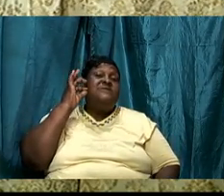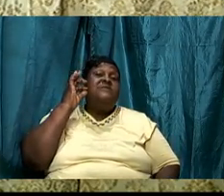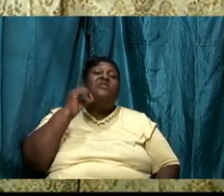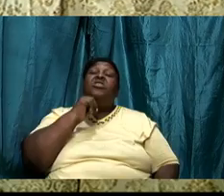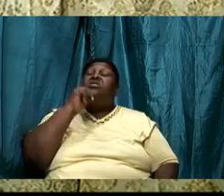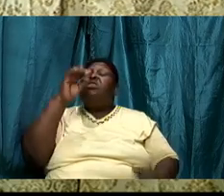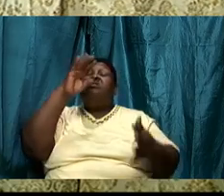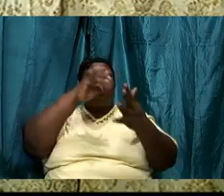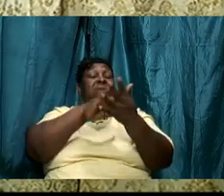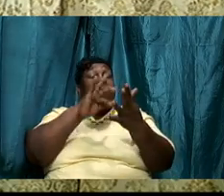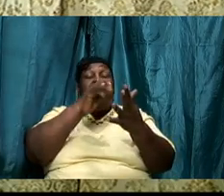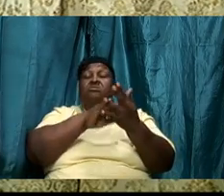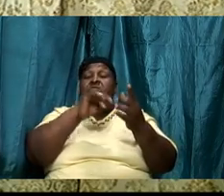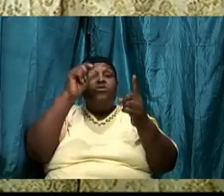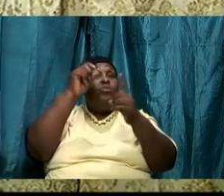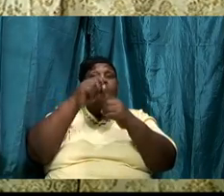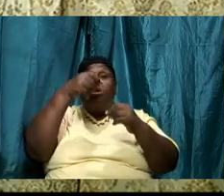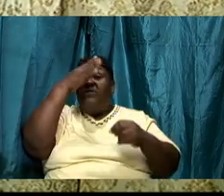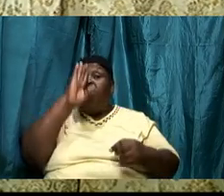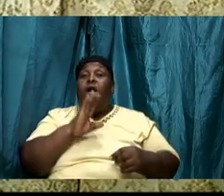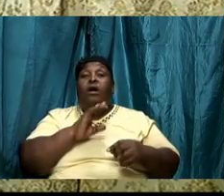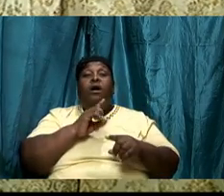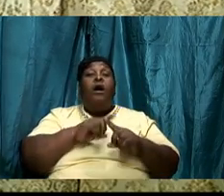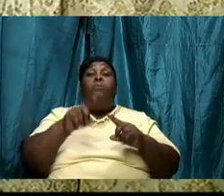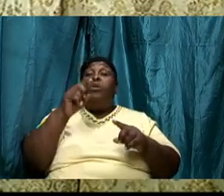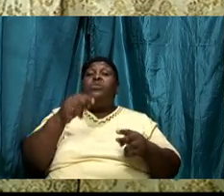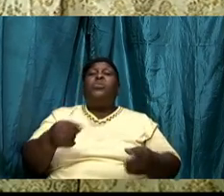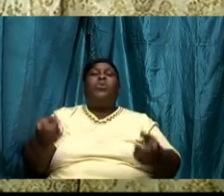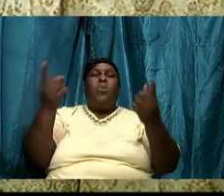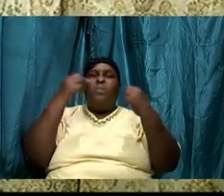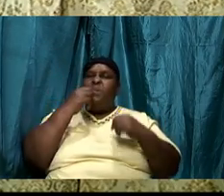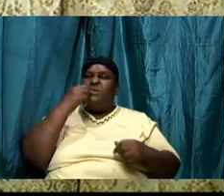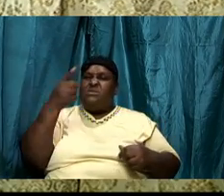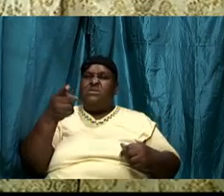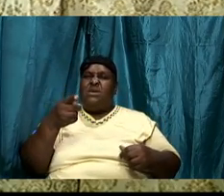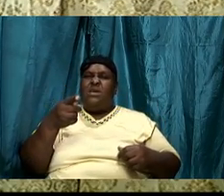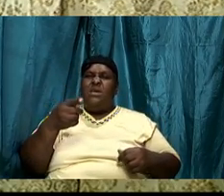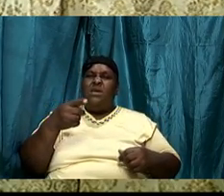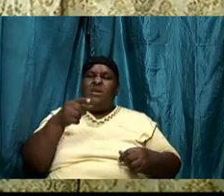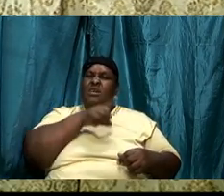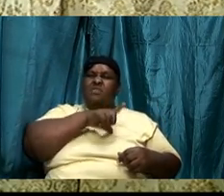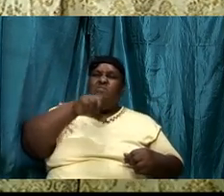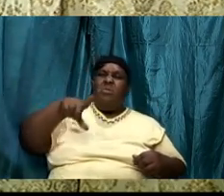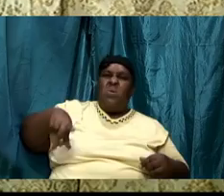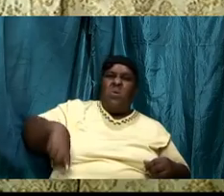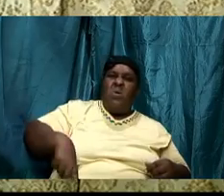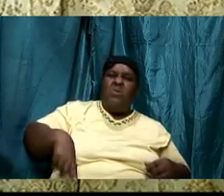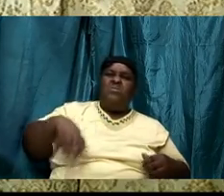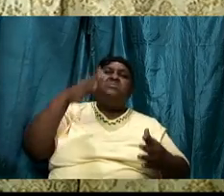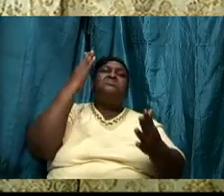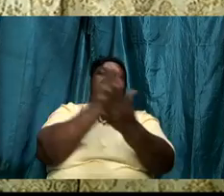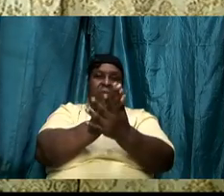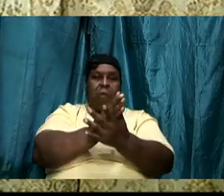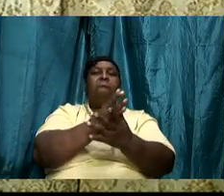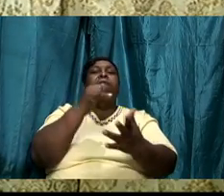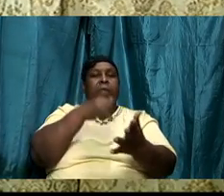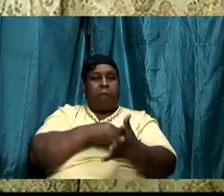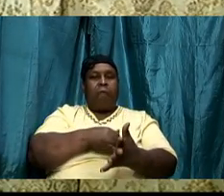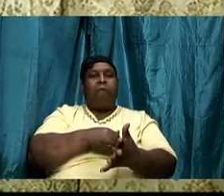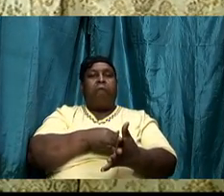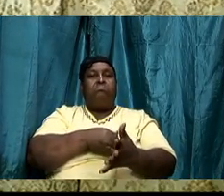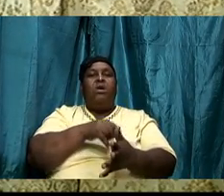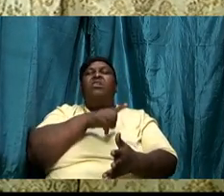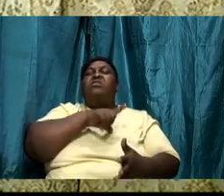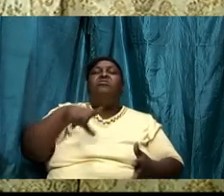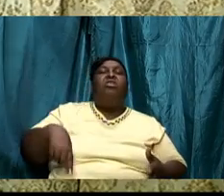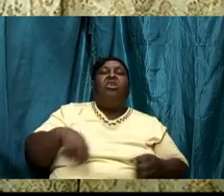we know but we come up and say thus said the Lord stop it the Lord never tell you nothing you're